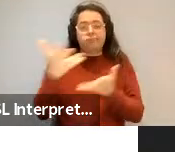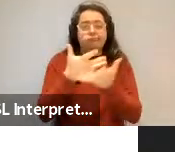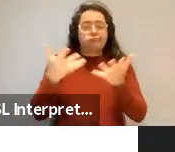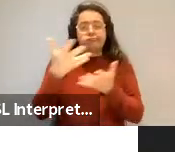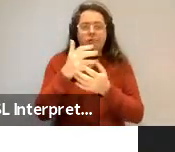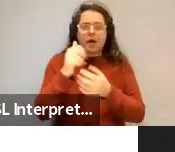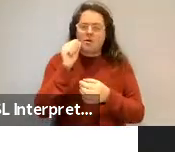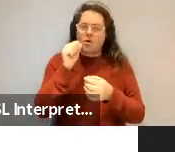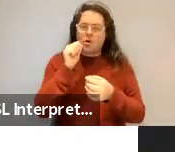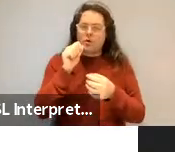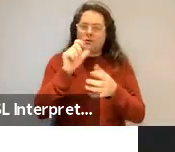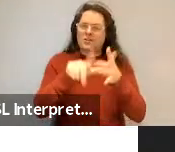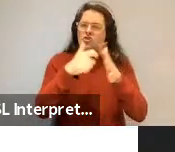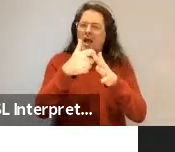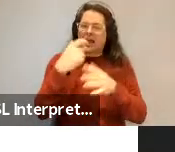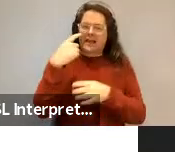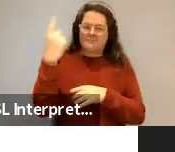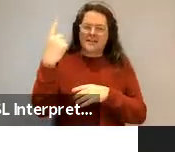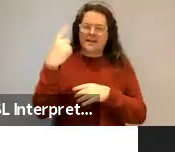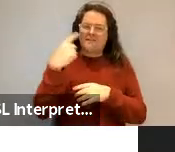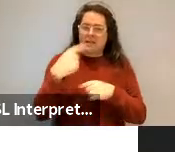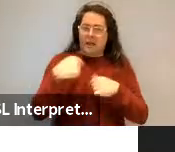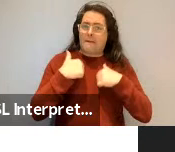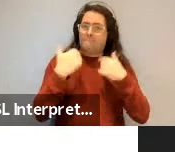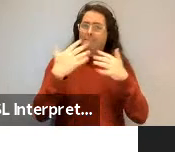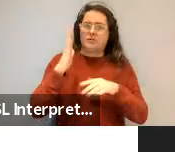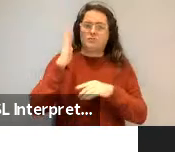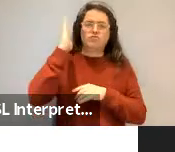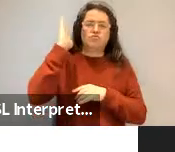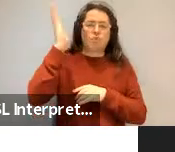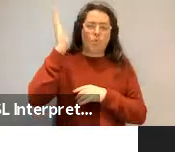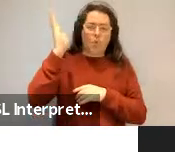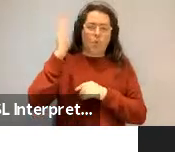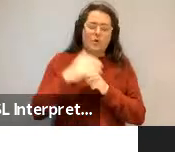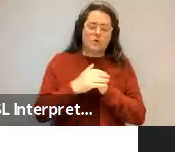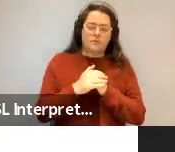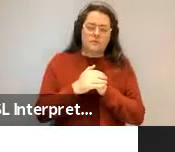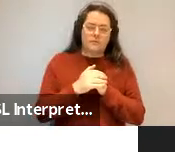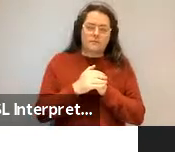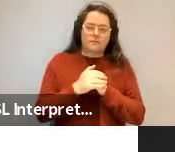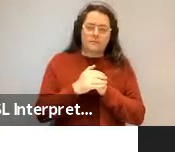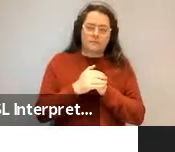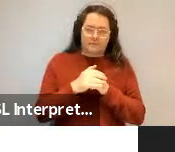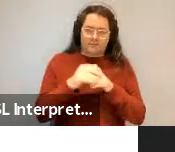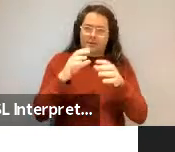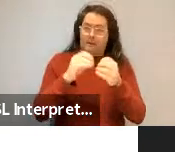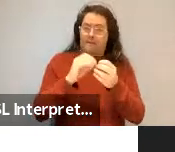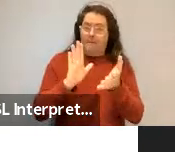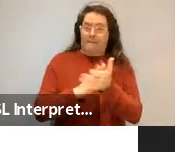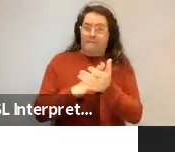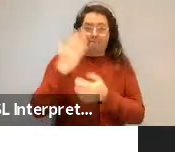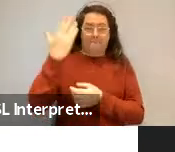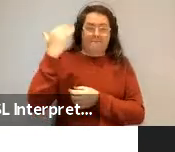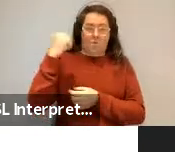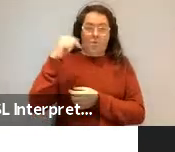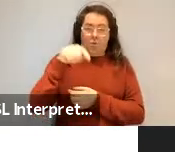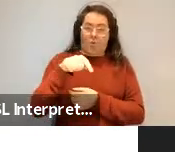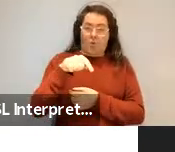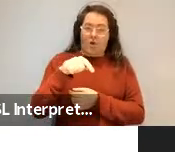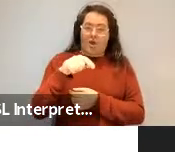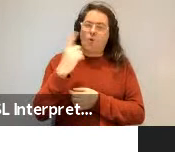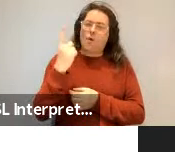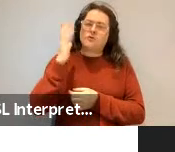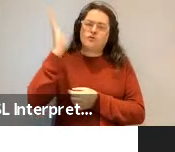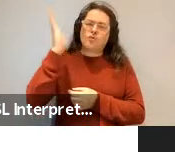Jack noted, I actually gave a talk for Birmingham before. And so there's a